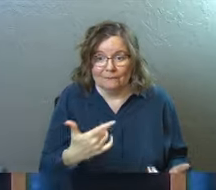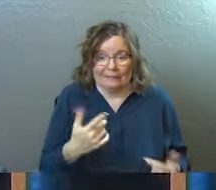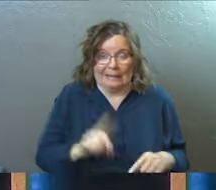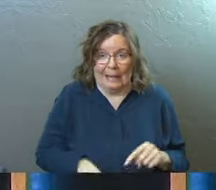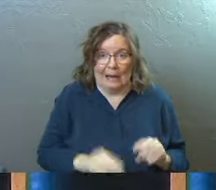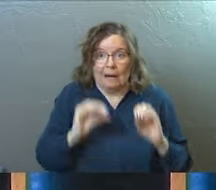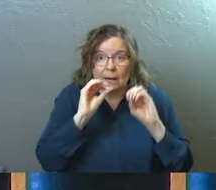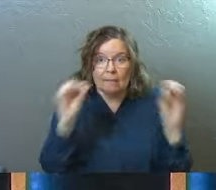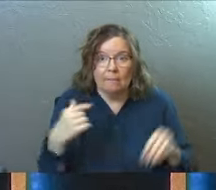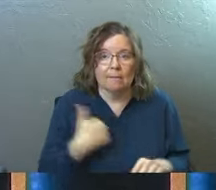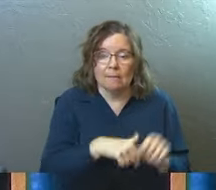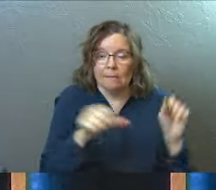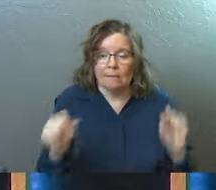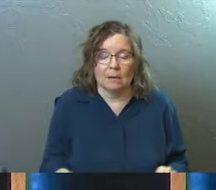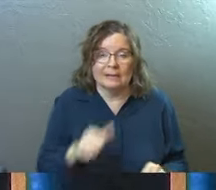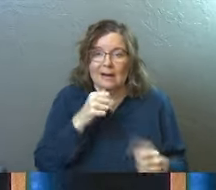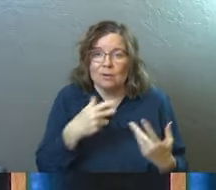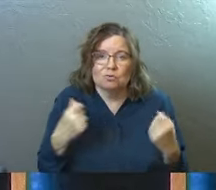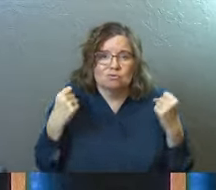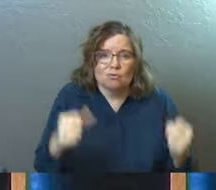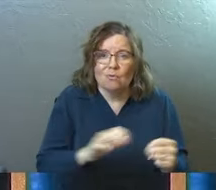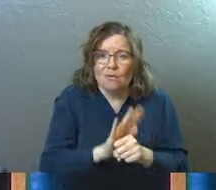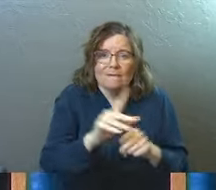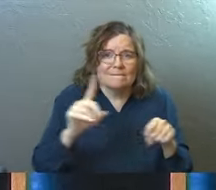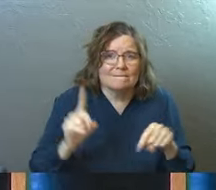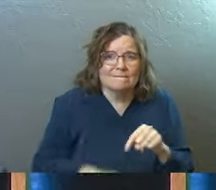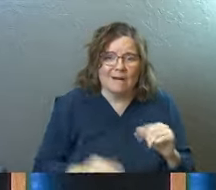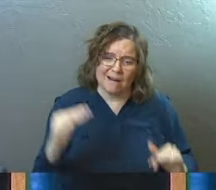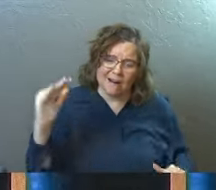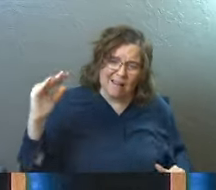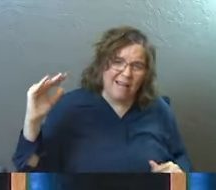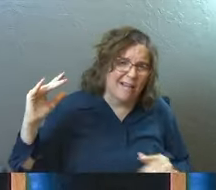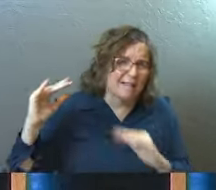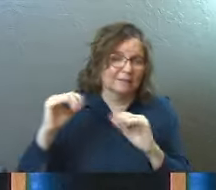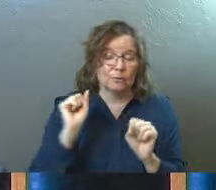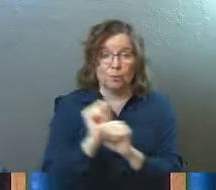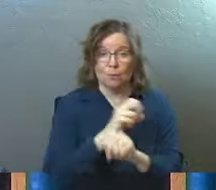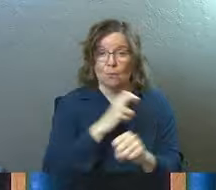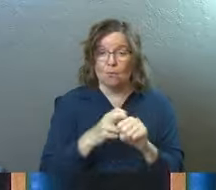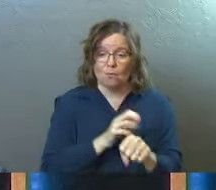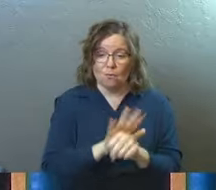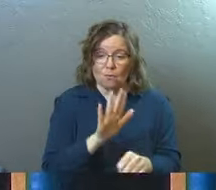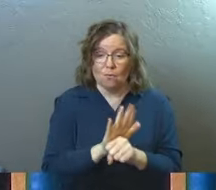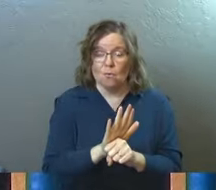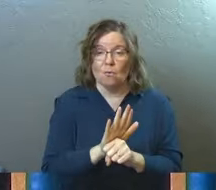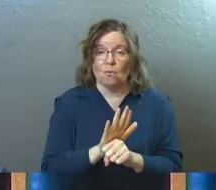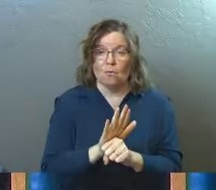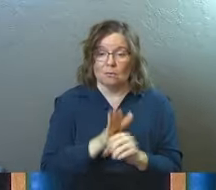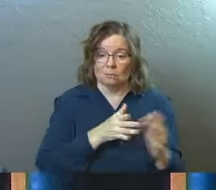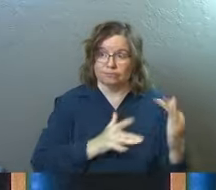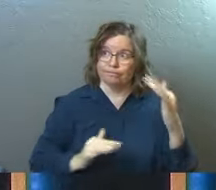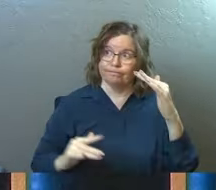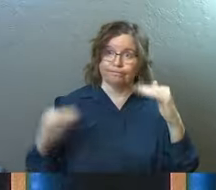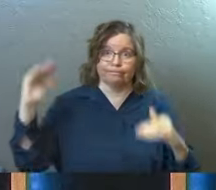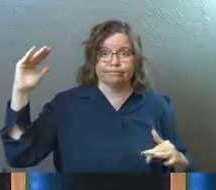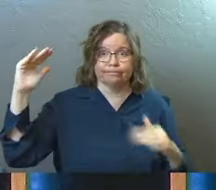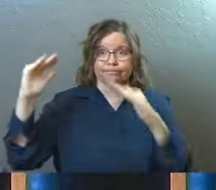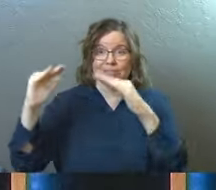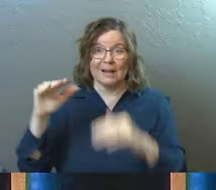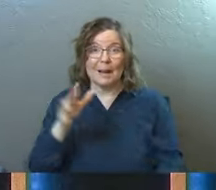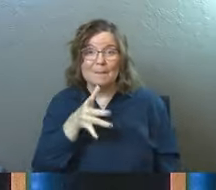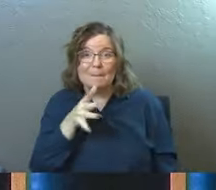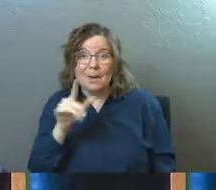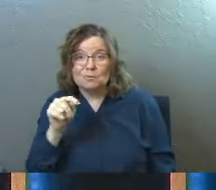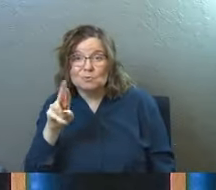not good enough. You're not strong enough in order to work hard enough to get your way to God. Not even Mother